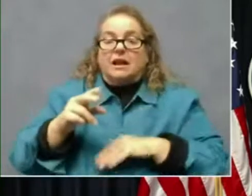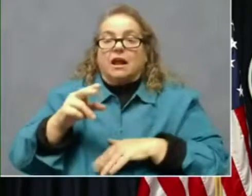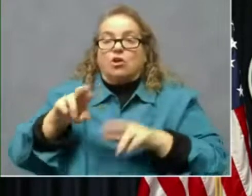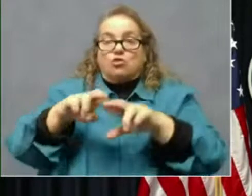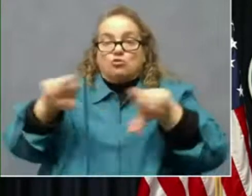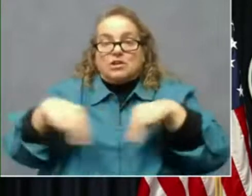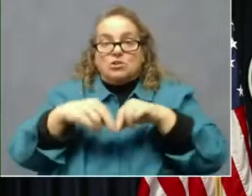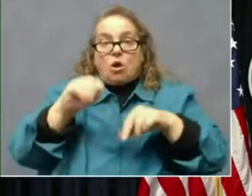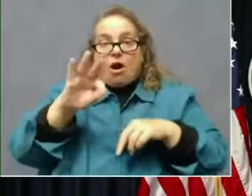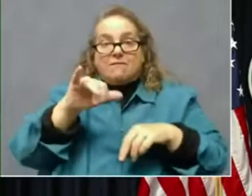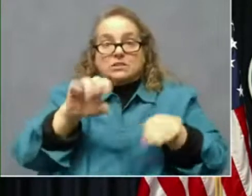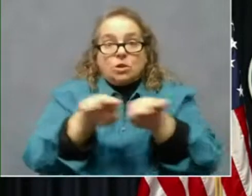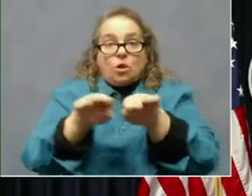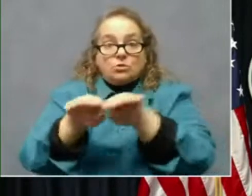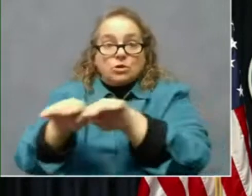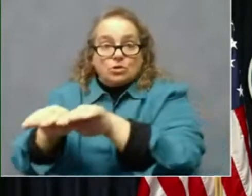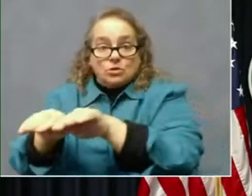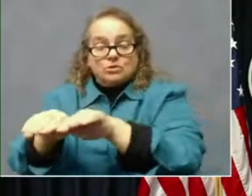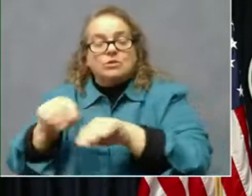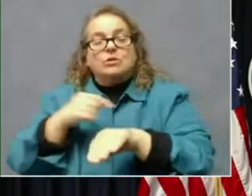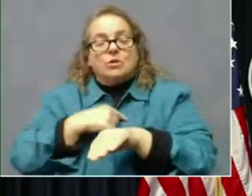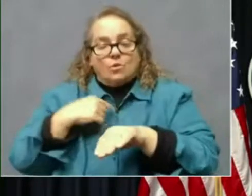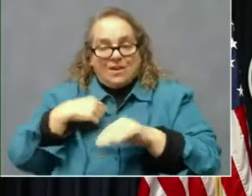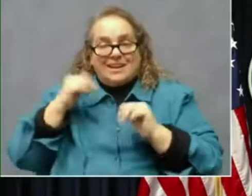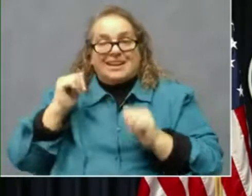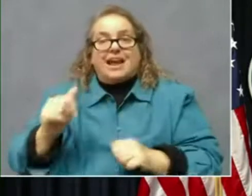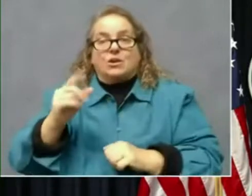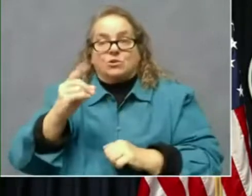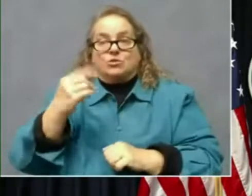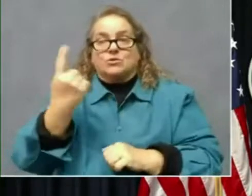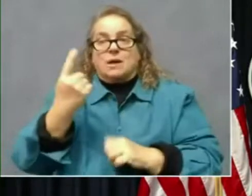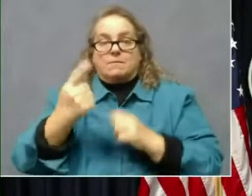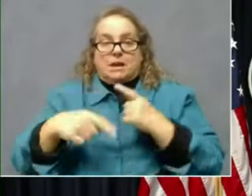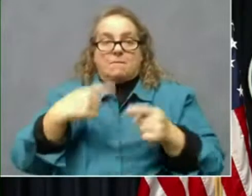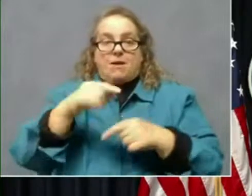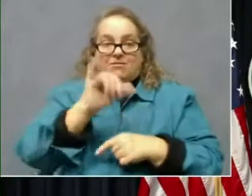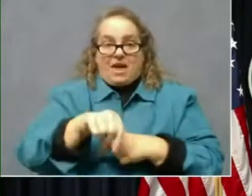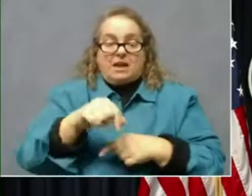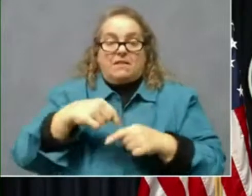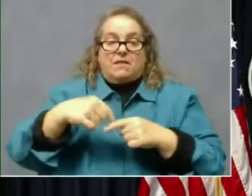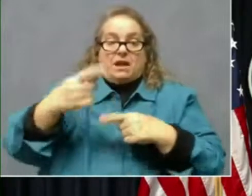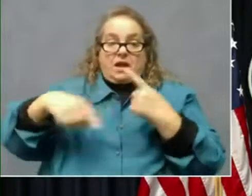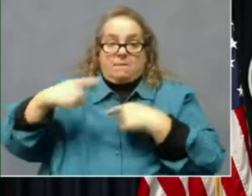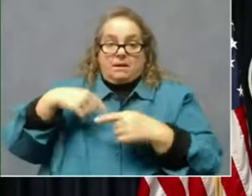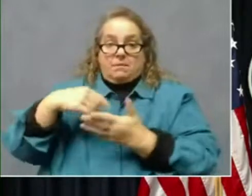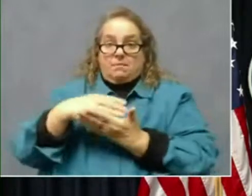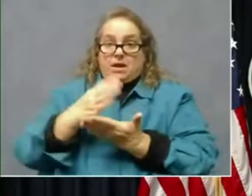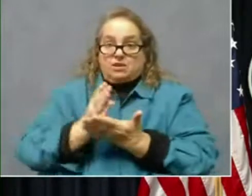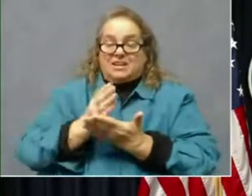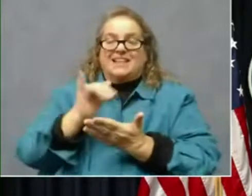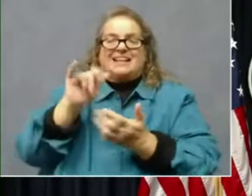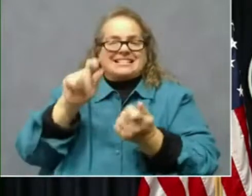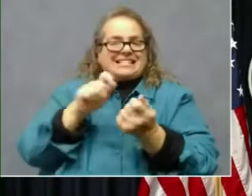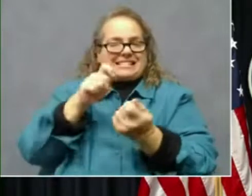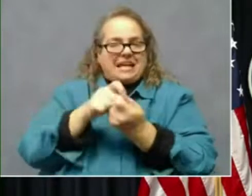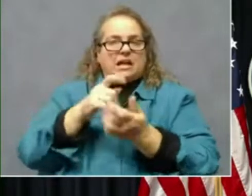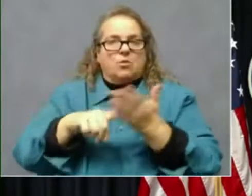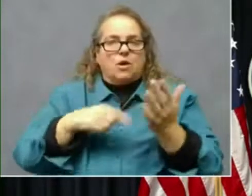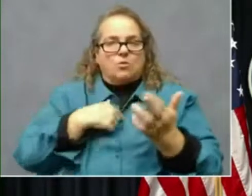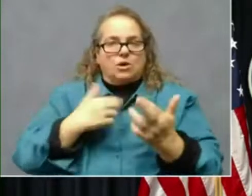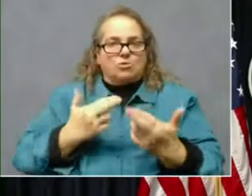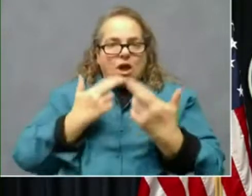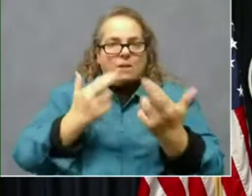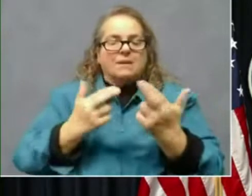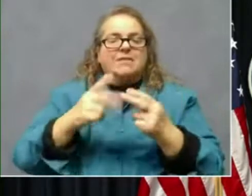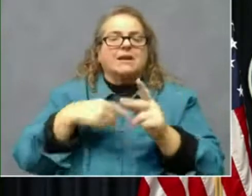Now we can do a whole lot about that in the upcoming budget. And I, I'm, that's, that's exactly what we're going to be recommending and the type of action that